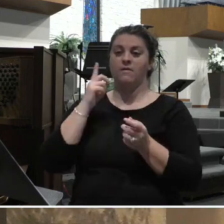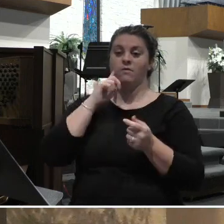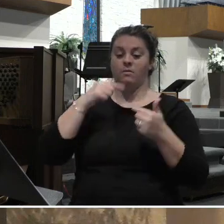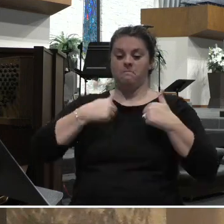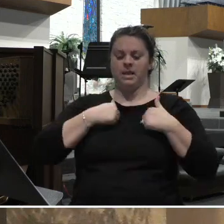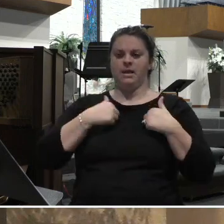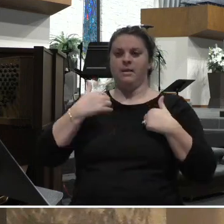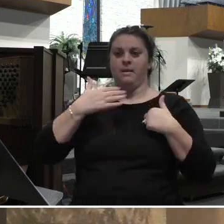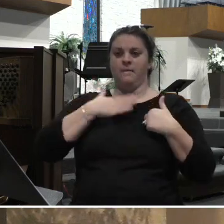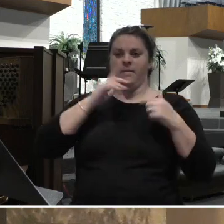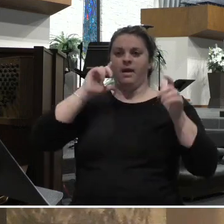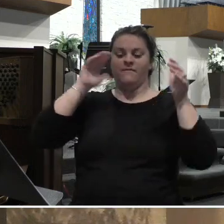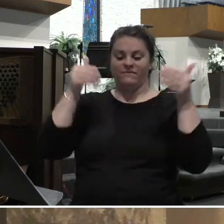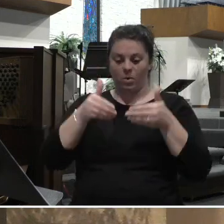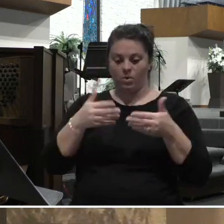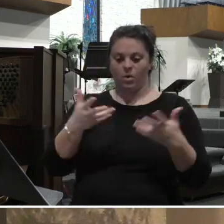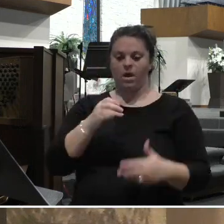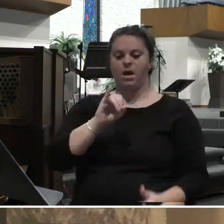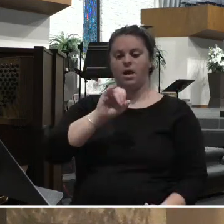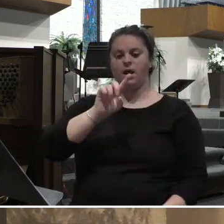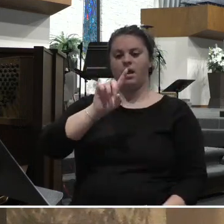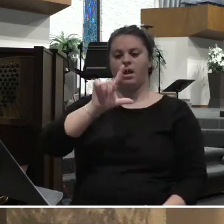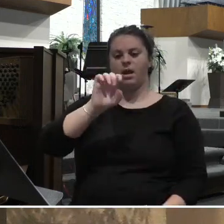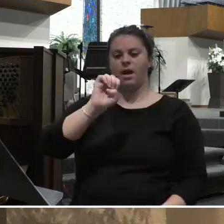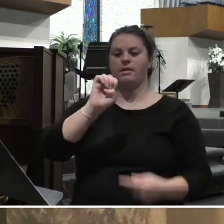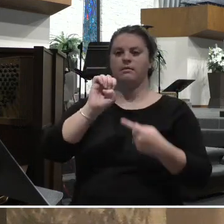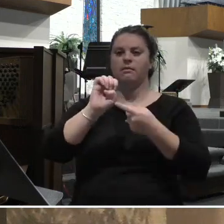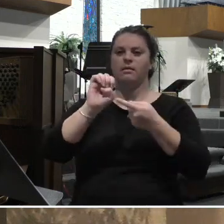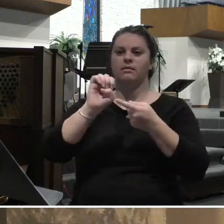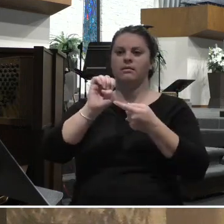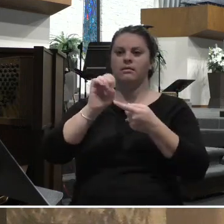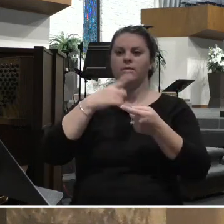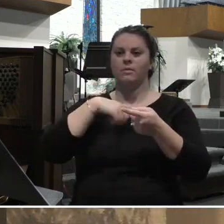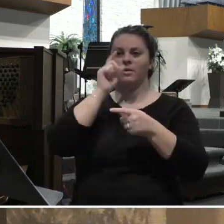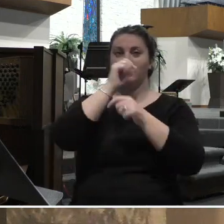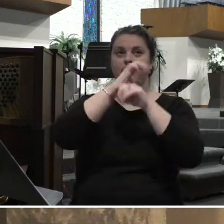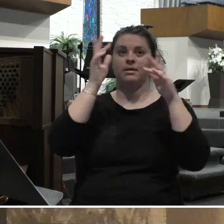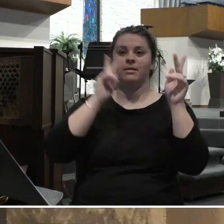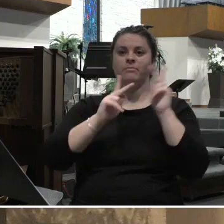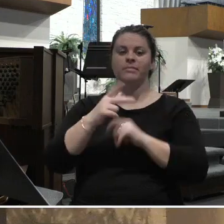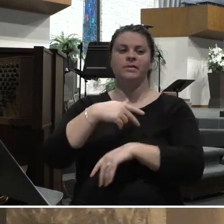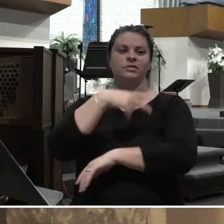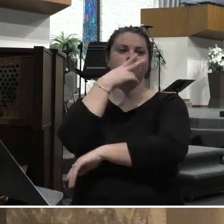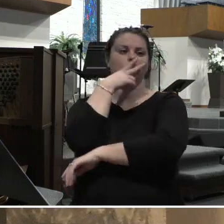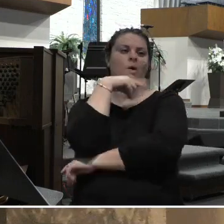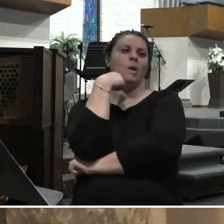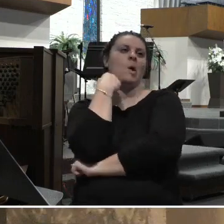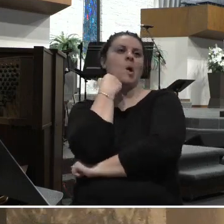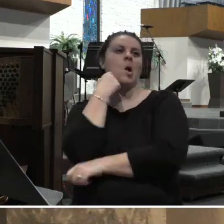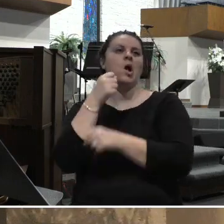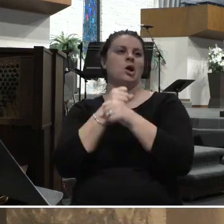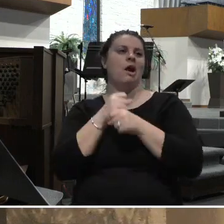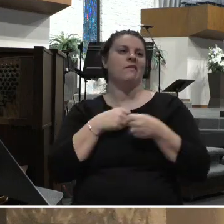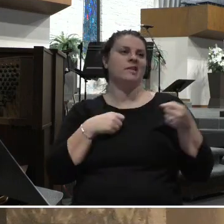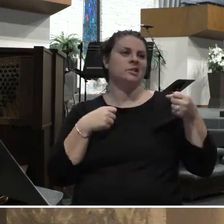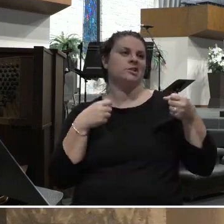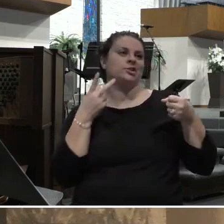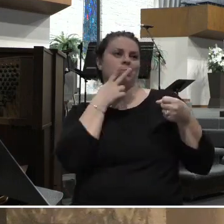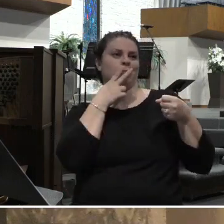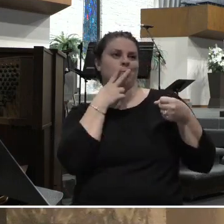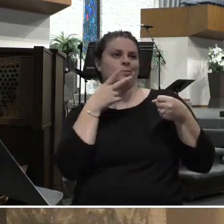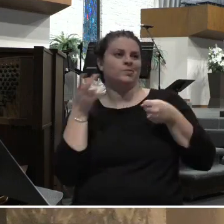And we get this image of, like, these people, like, chilling out, smoking a cigarette with a cup of coffee in one hand, just